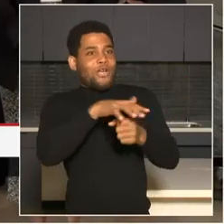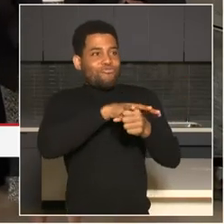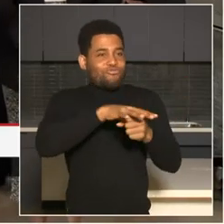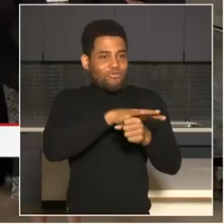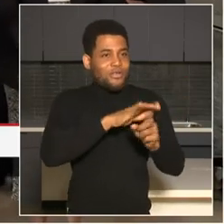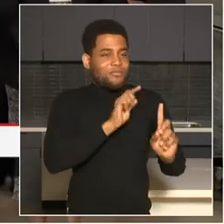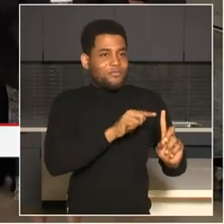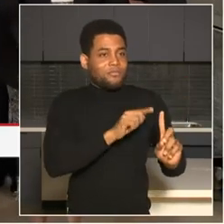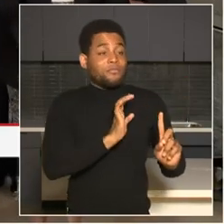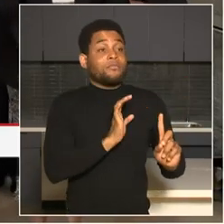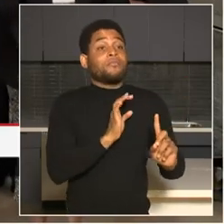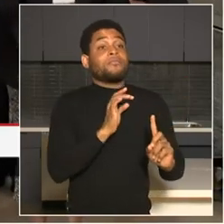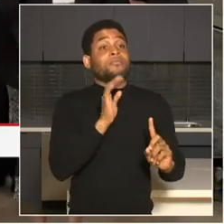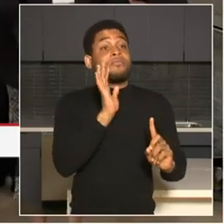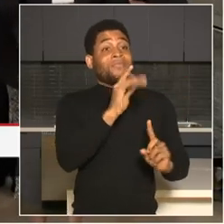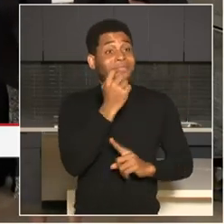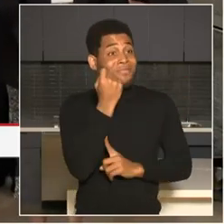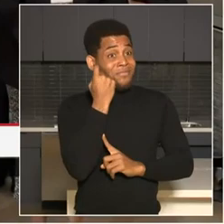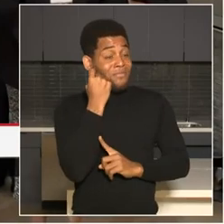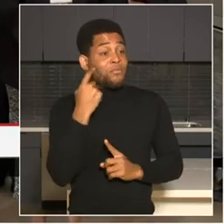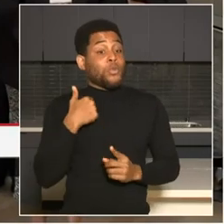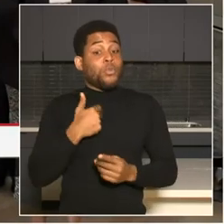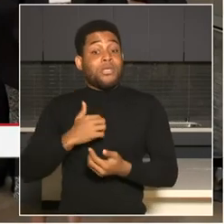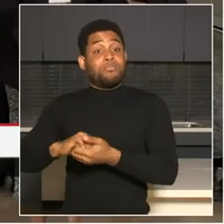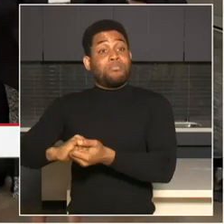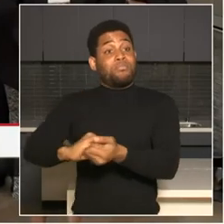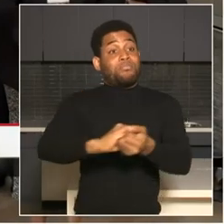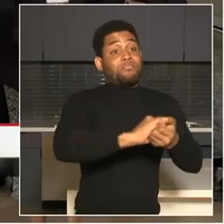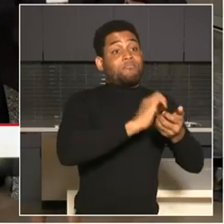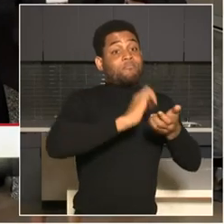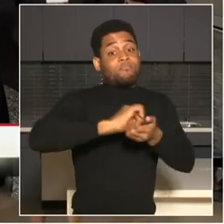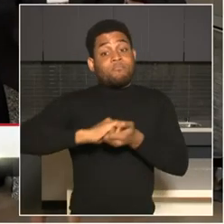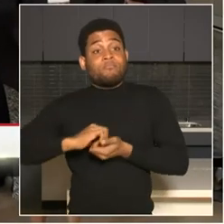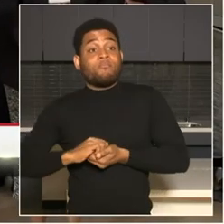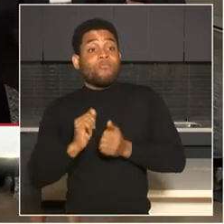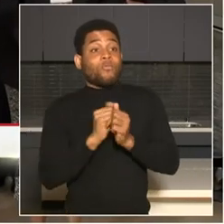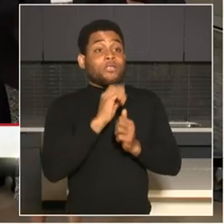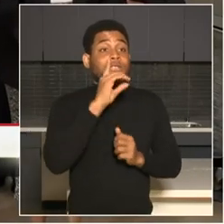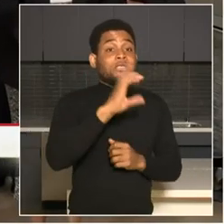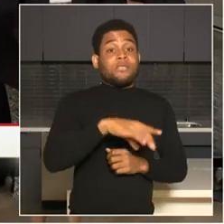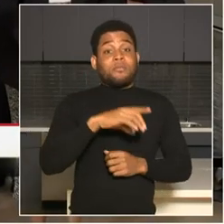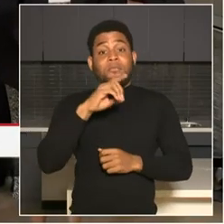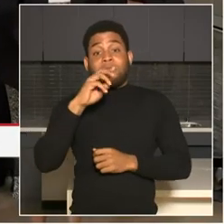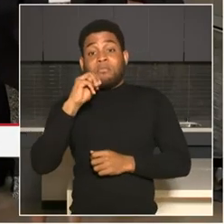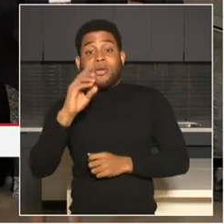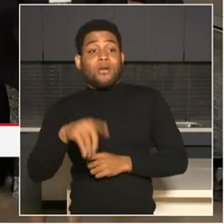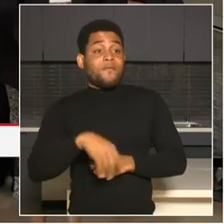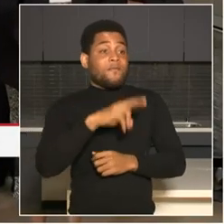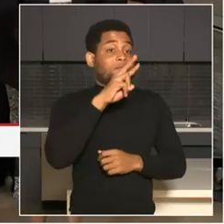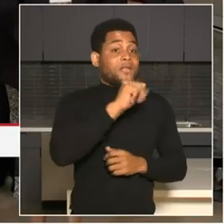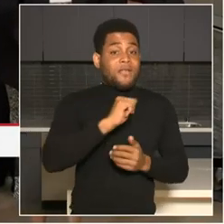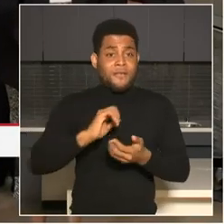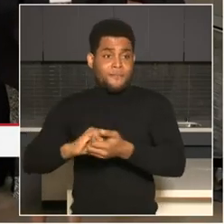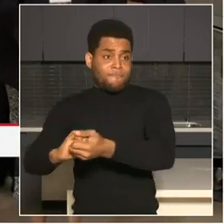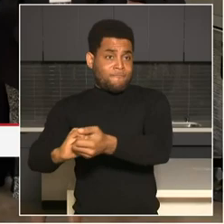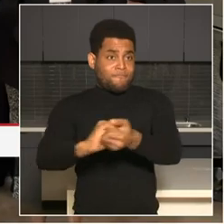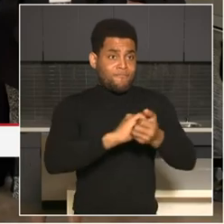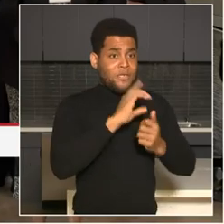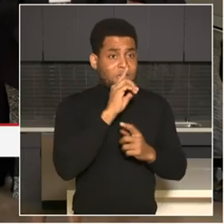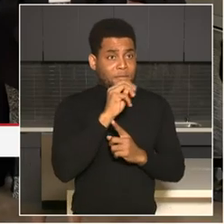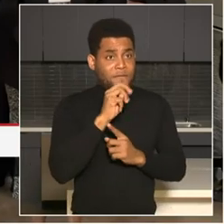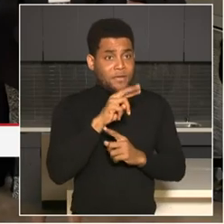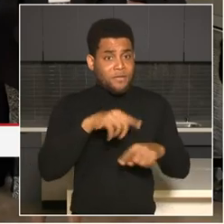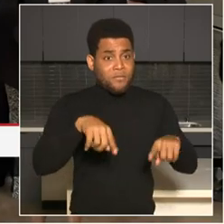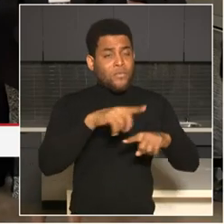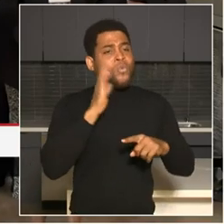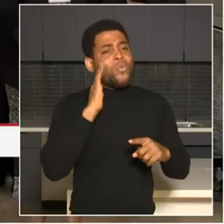in Maryland and as well as in Virginia. And we have policy that dictates how we will conduct our pursuits. Uh, many occasions when I was with